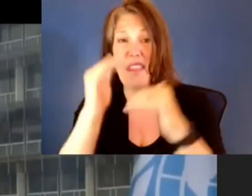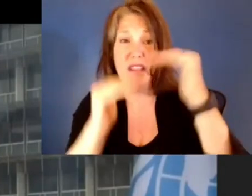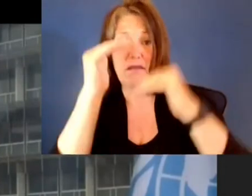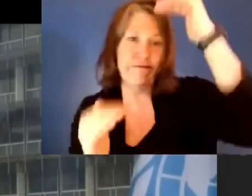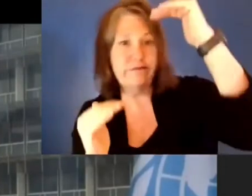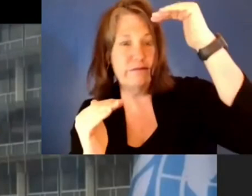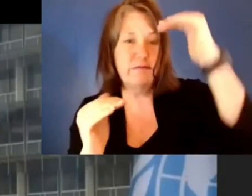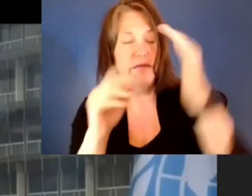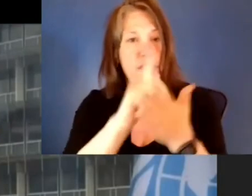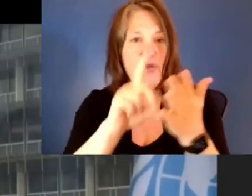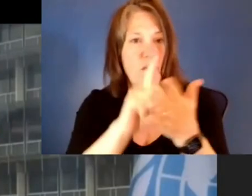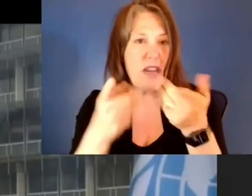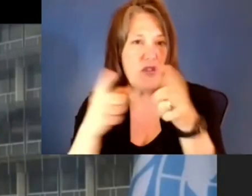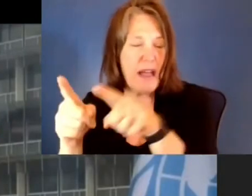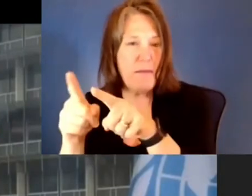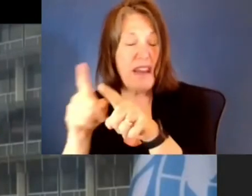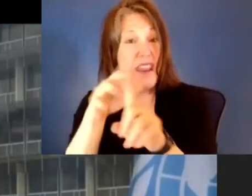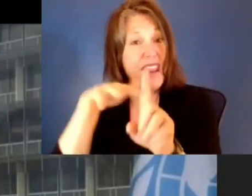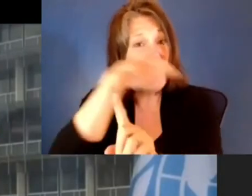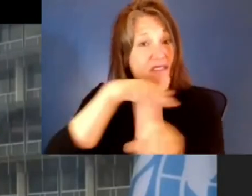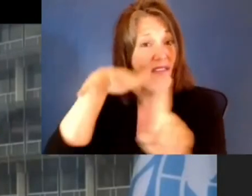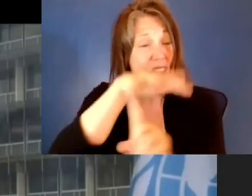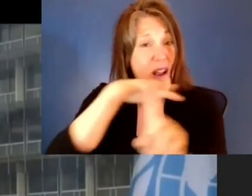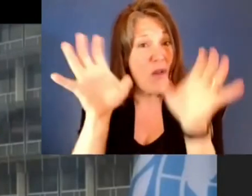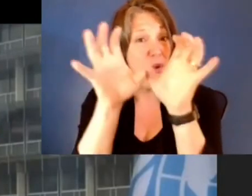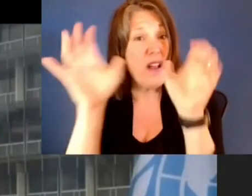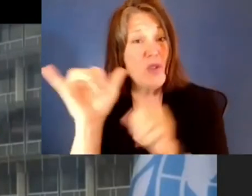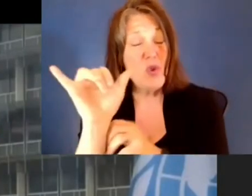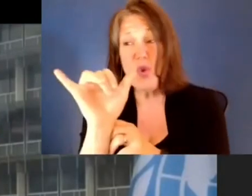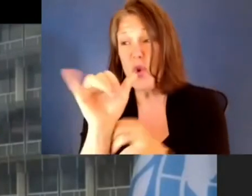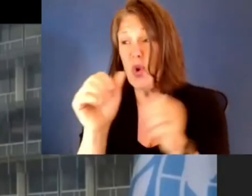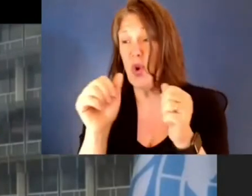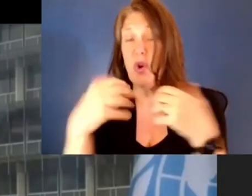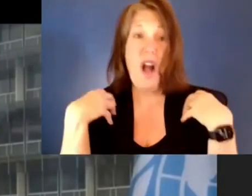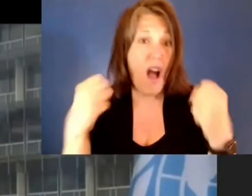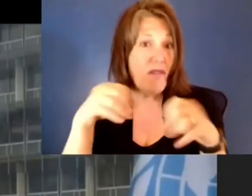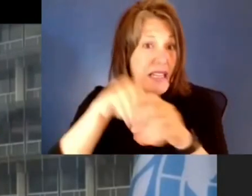environmental crisis, a crisis of confidence in science and in the facts.